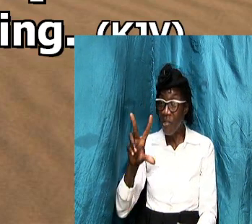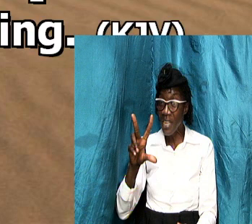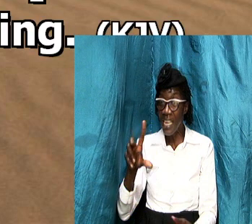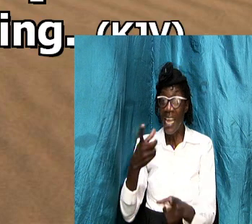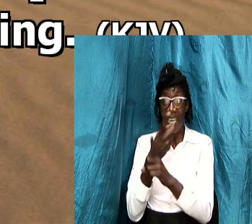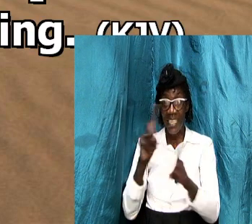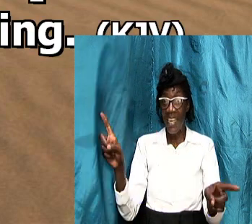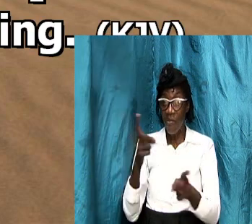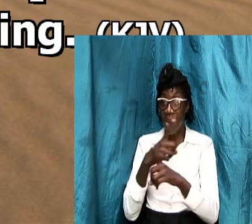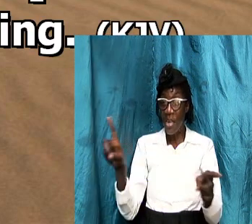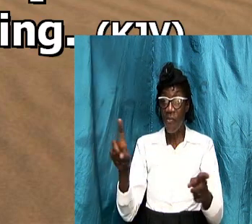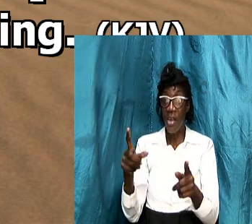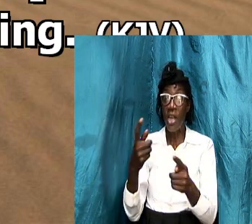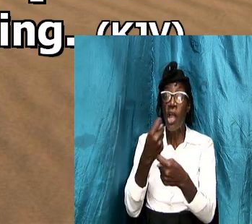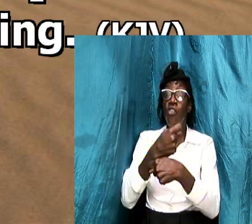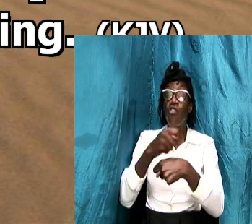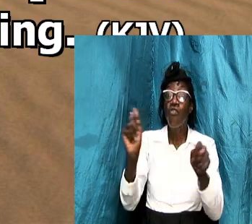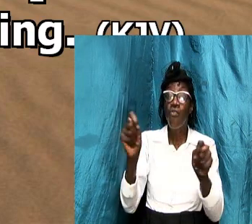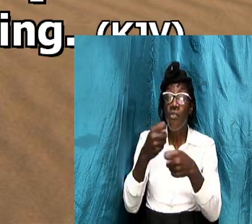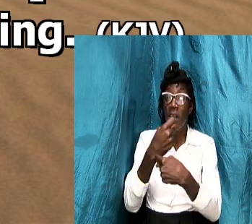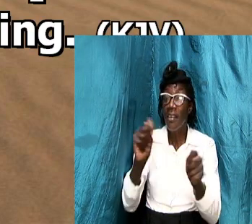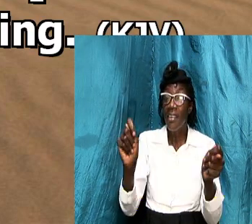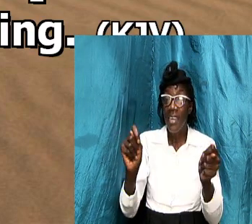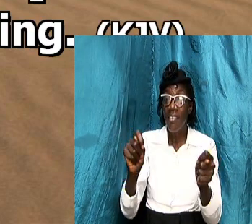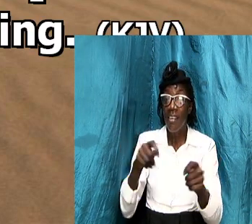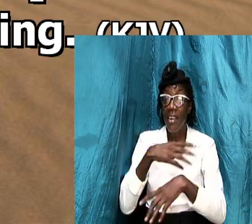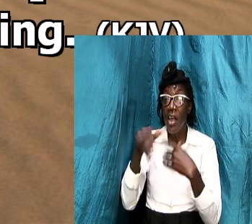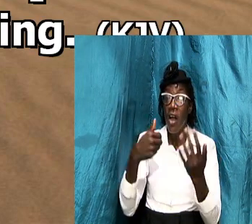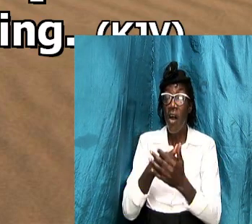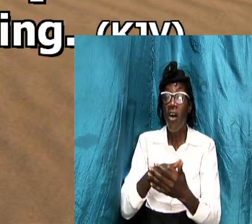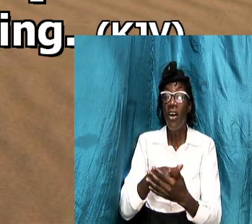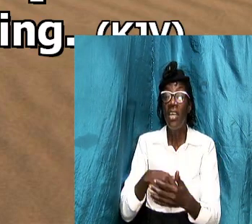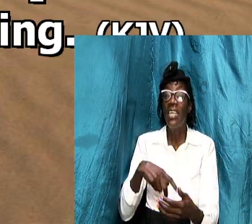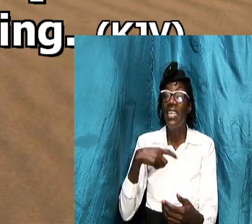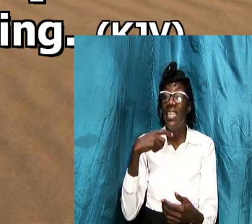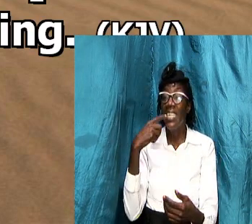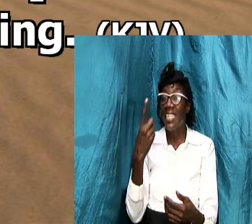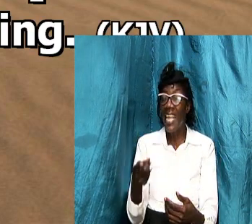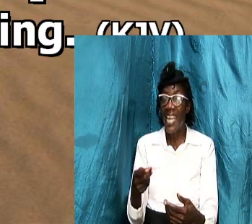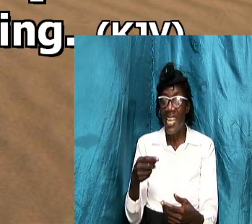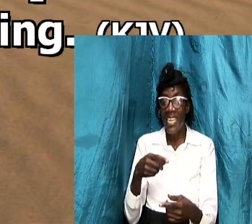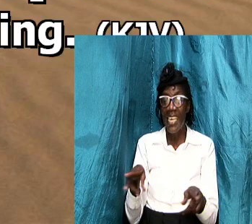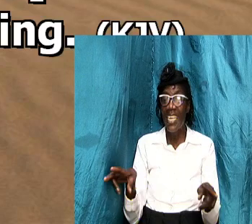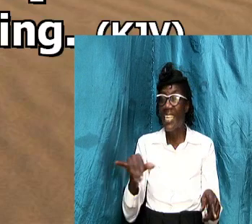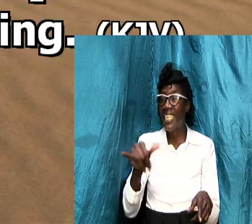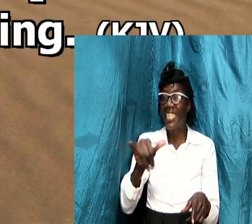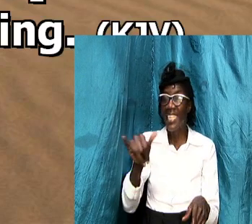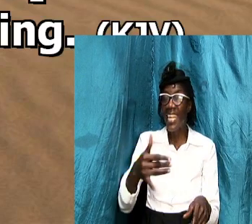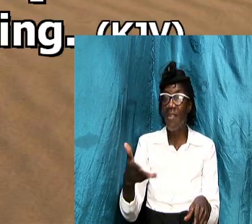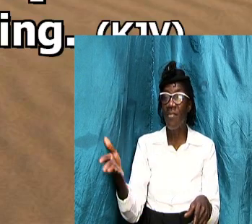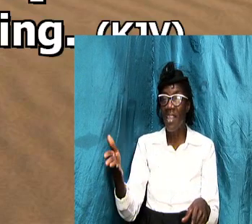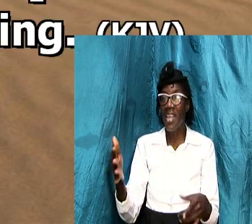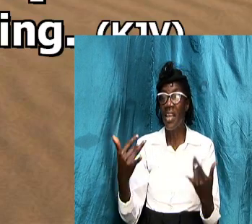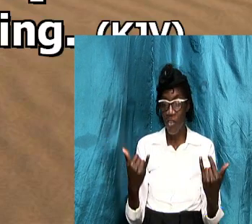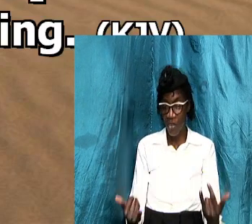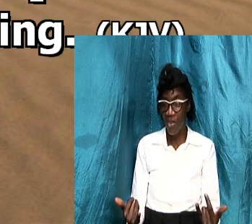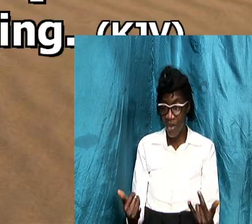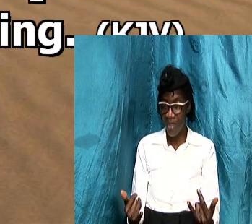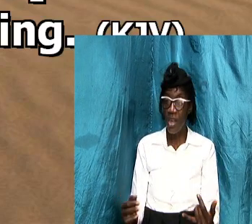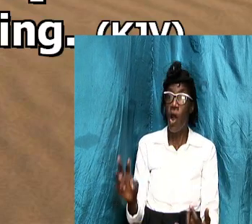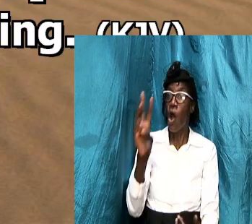translations it is all saying the same thing it's just that in our western culture